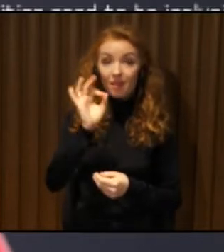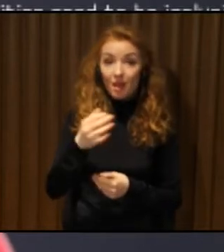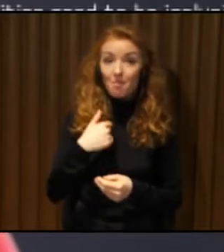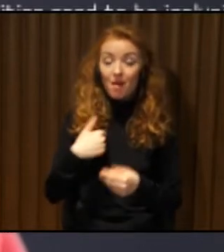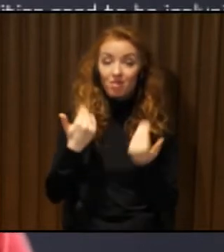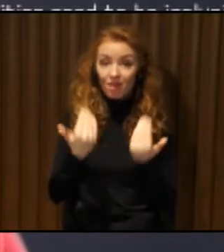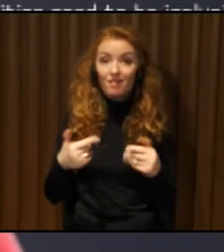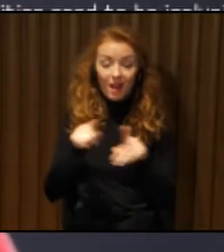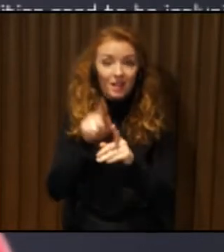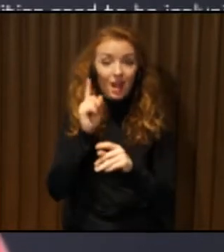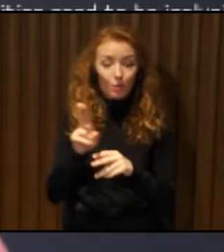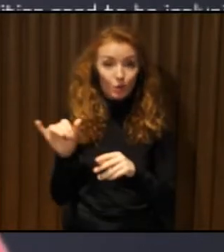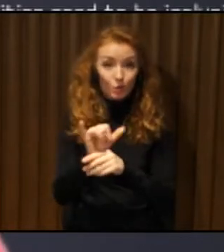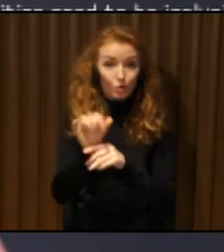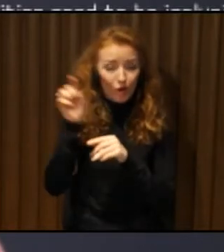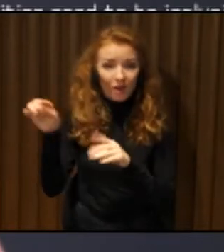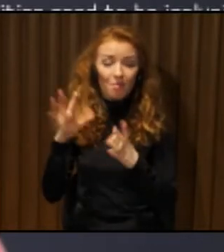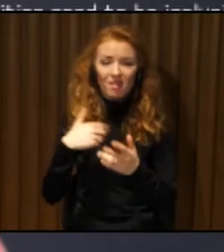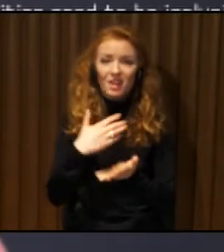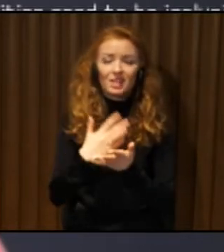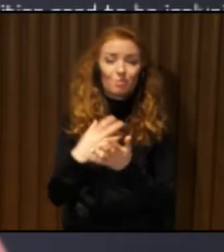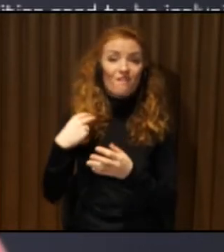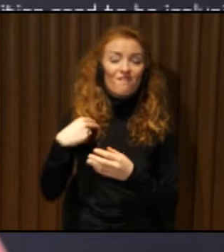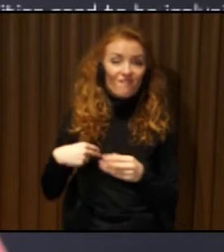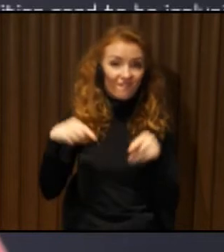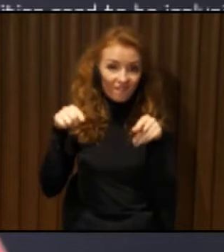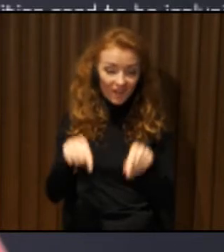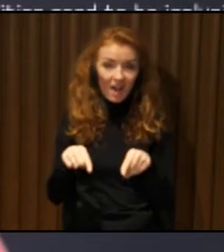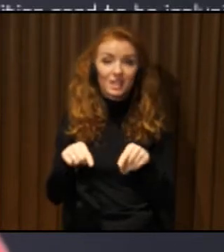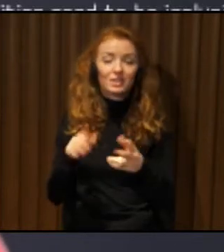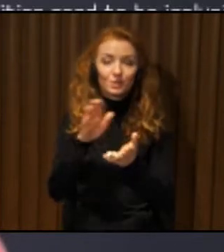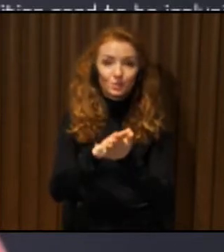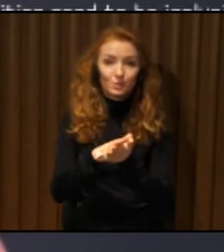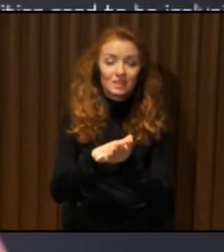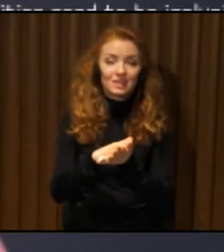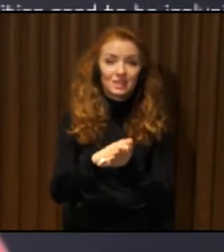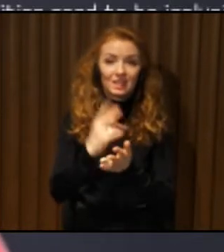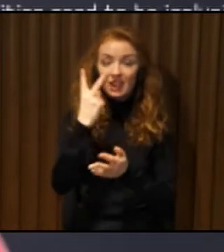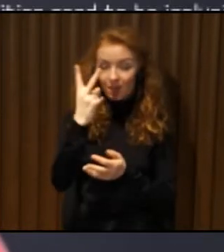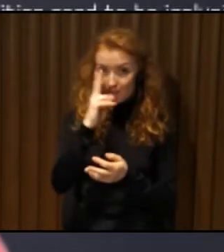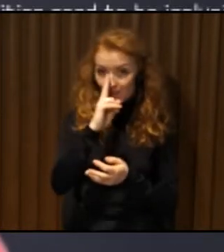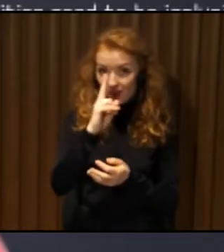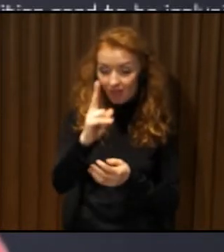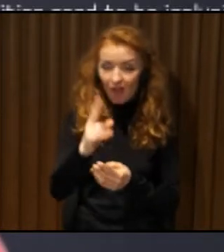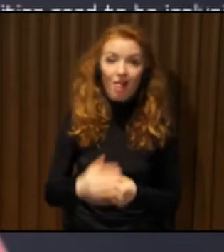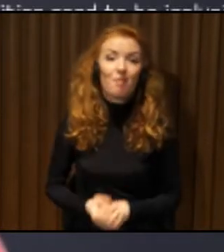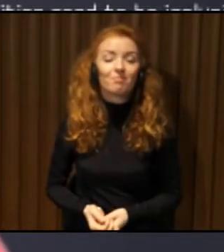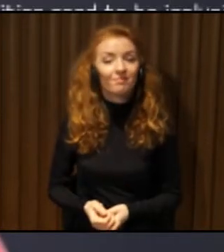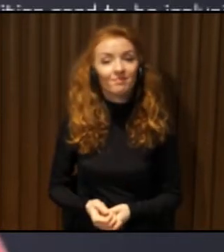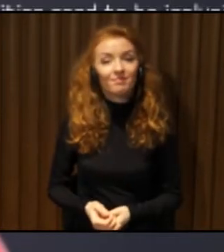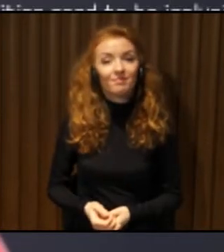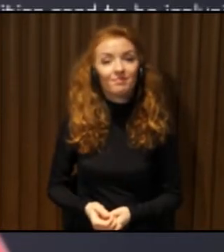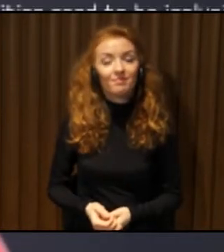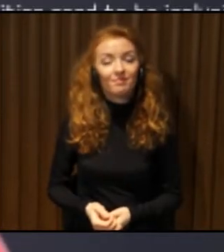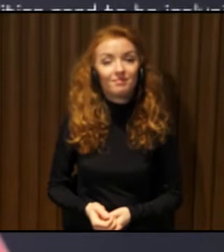in France. I will go there within two weeks because now it's, let's say, it's